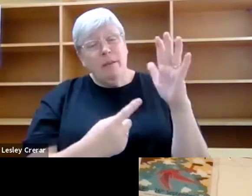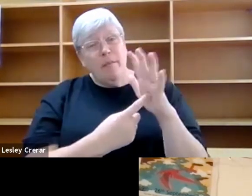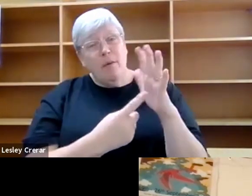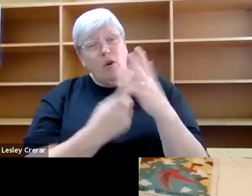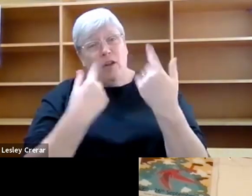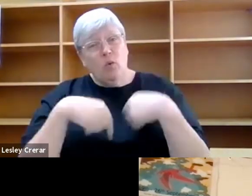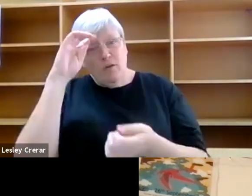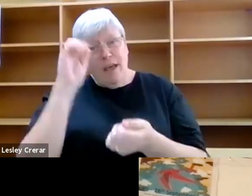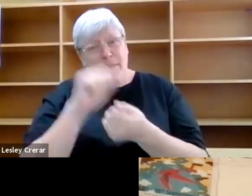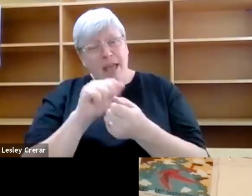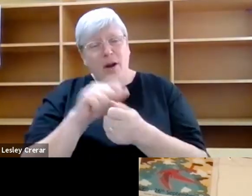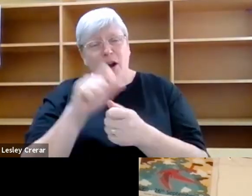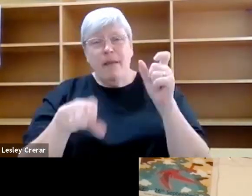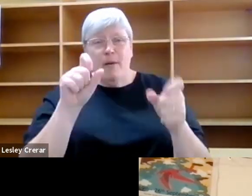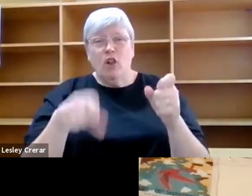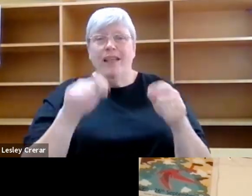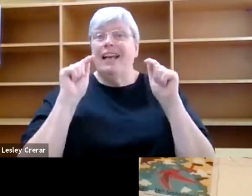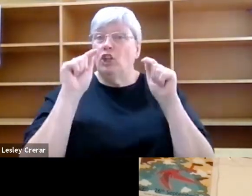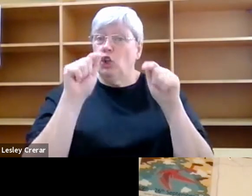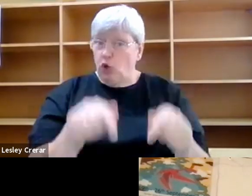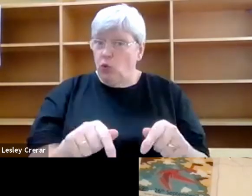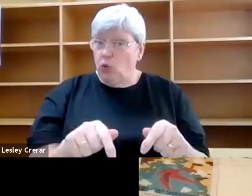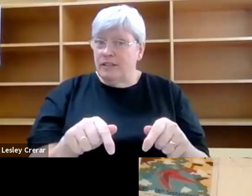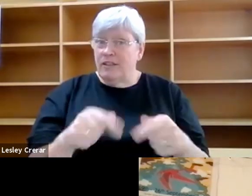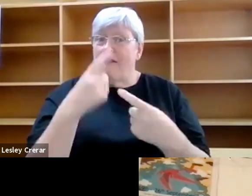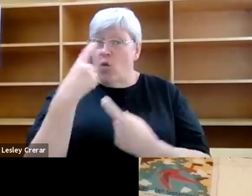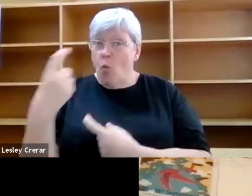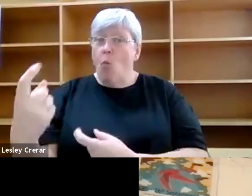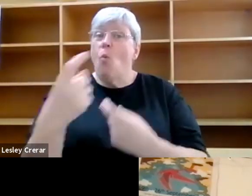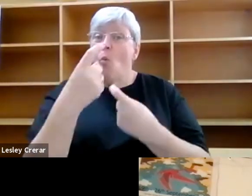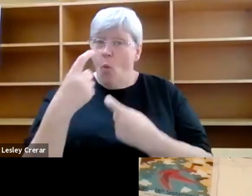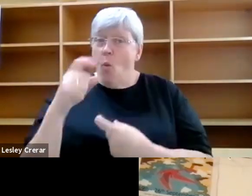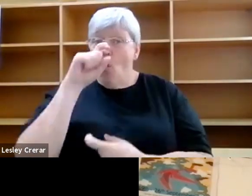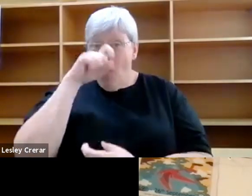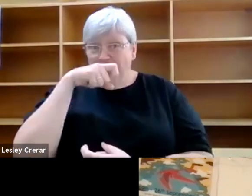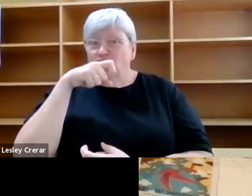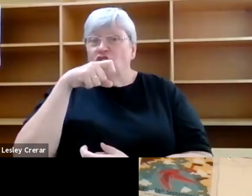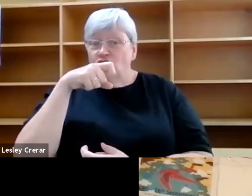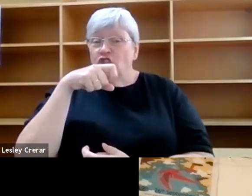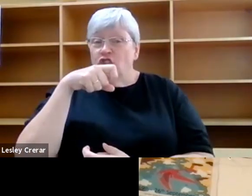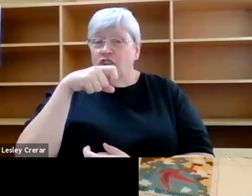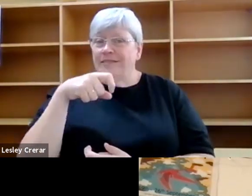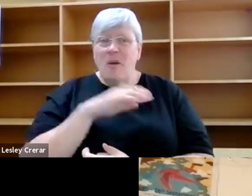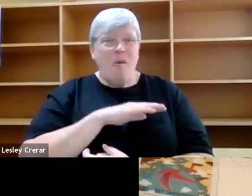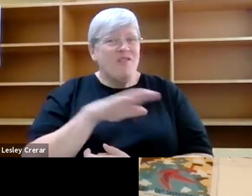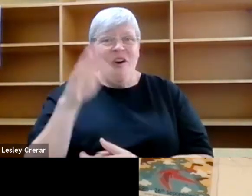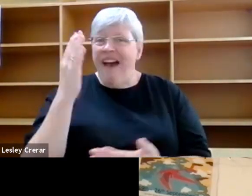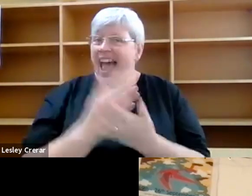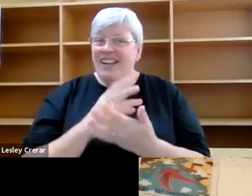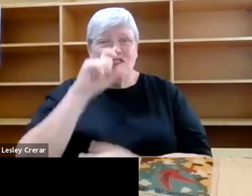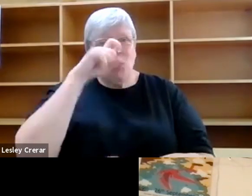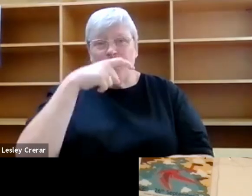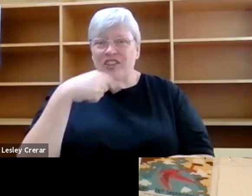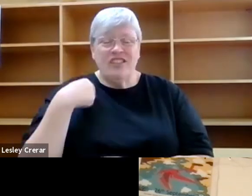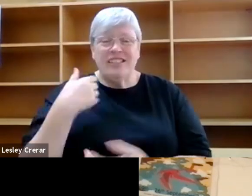accused of being witches during the medieval witch hysteria were not witches as we understand them. They were the